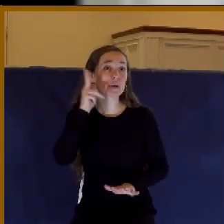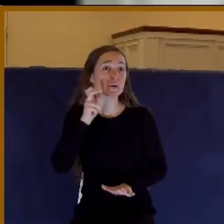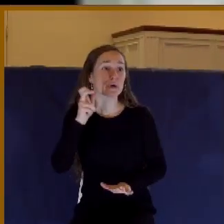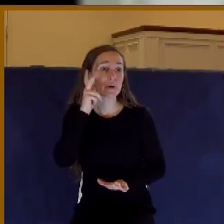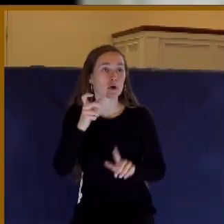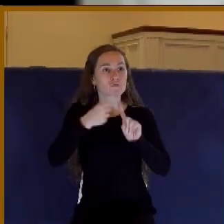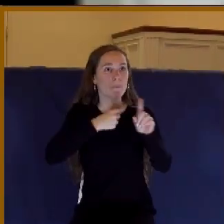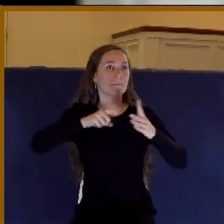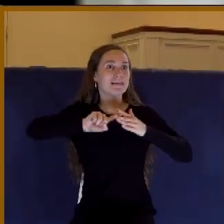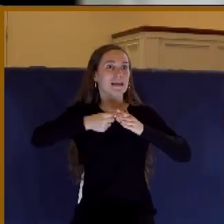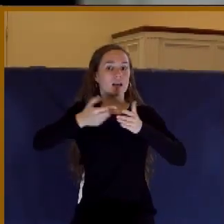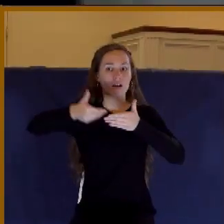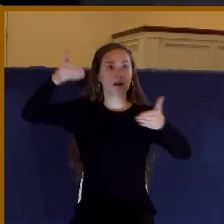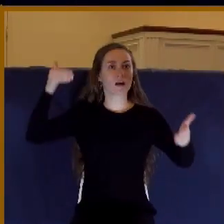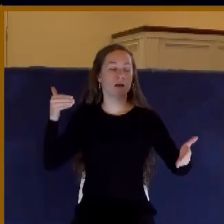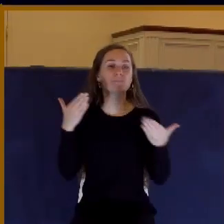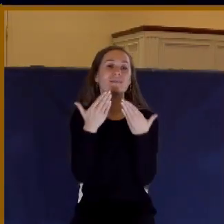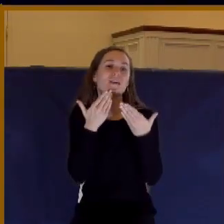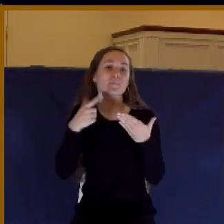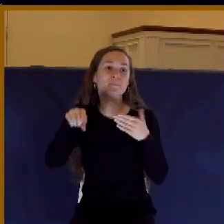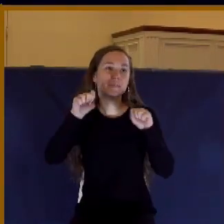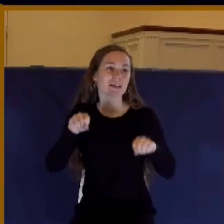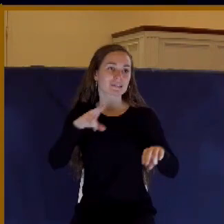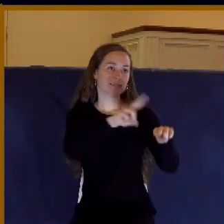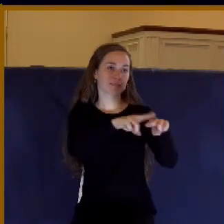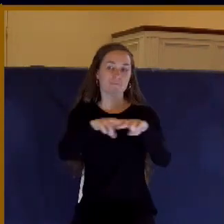beginning. Thank you so much. You may be seated.